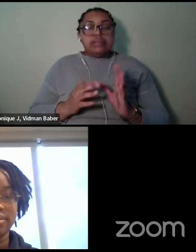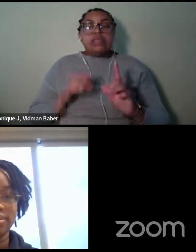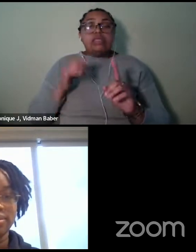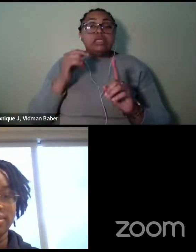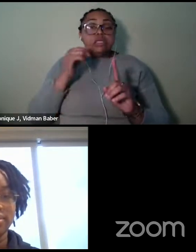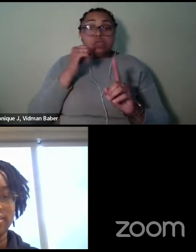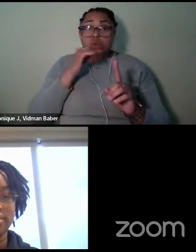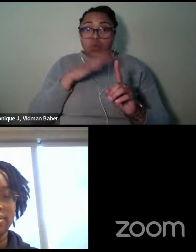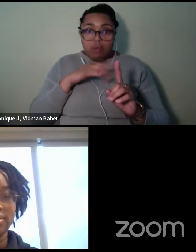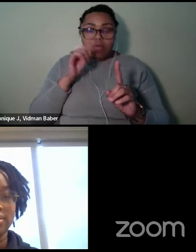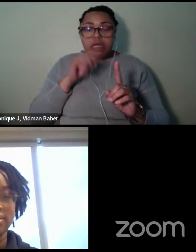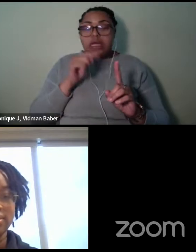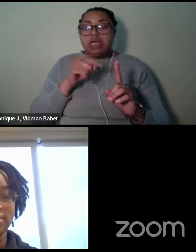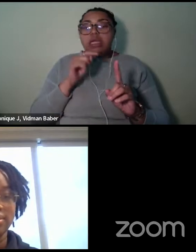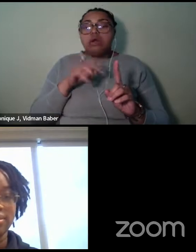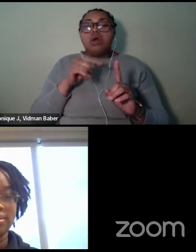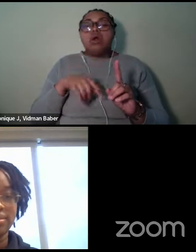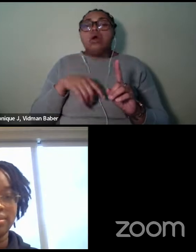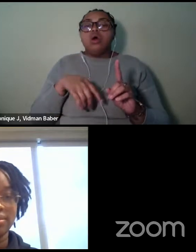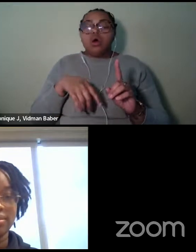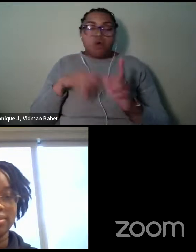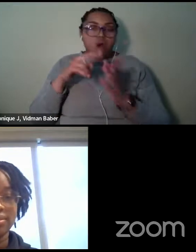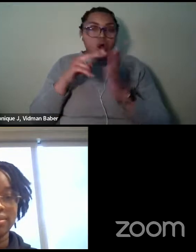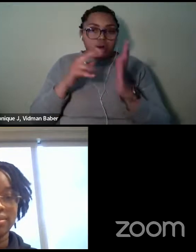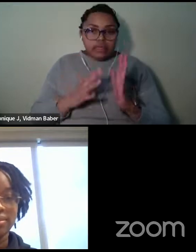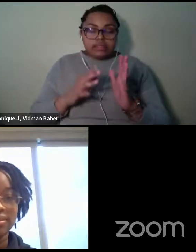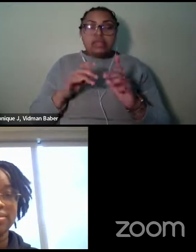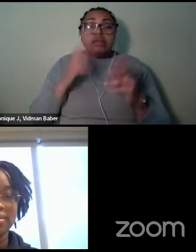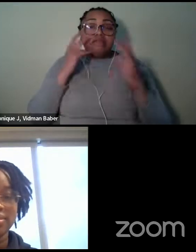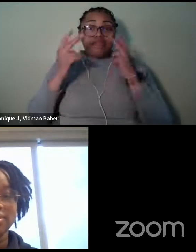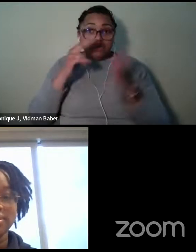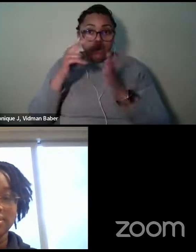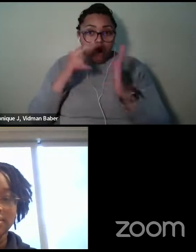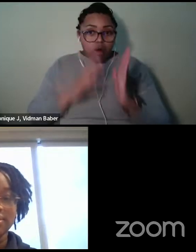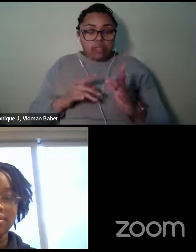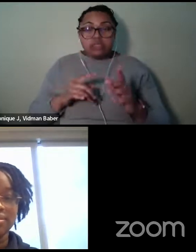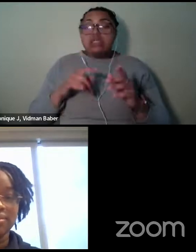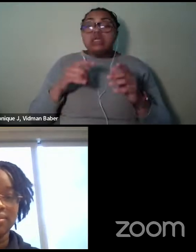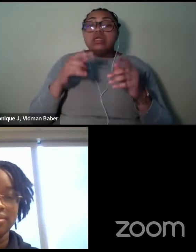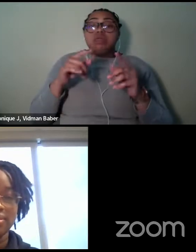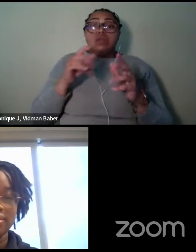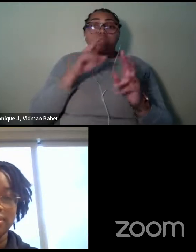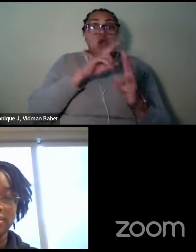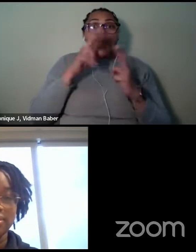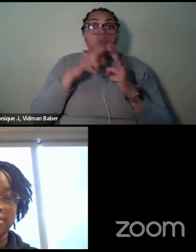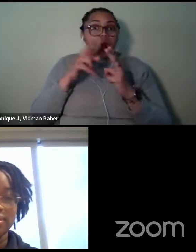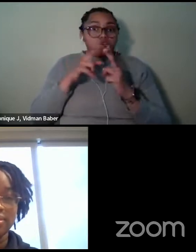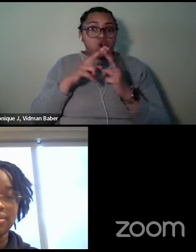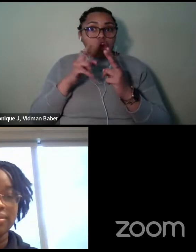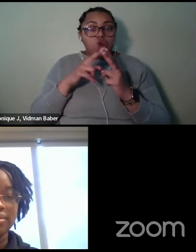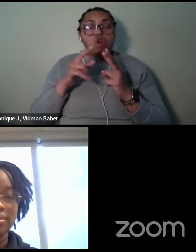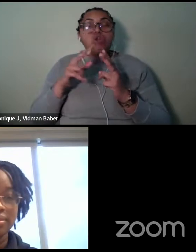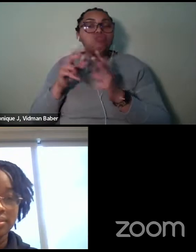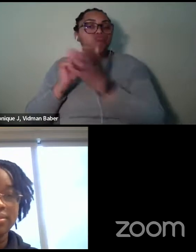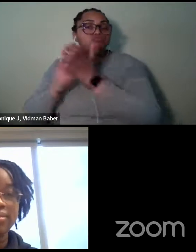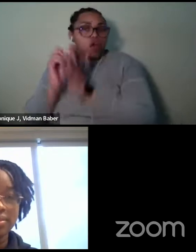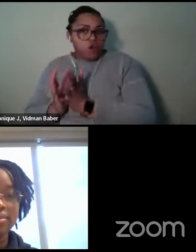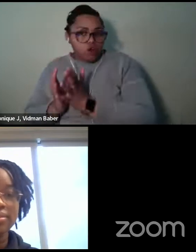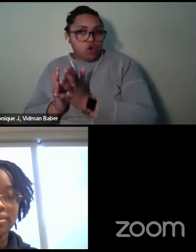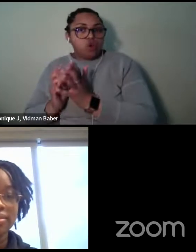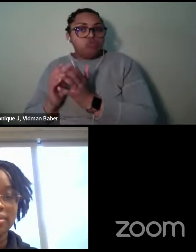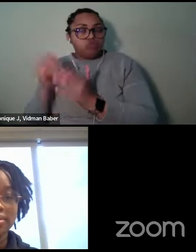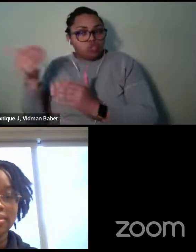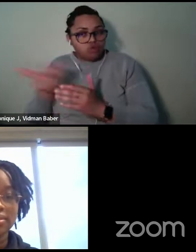they were widely read. And so then they introduced me to like reading South, you know, Latin American literature,